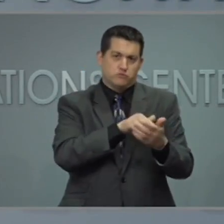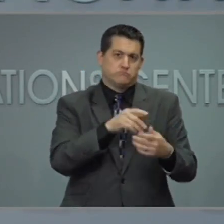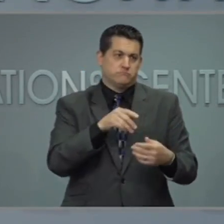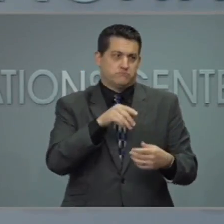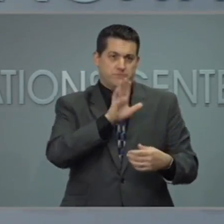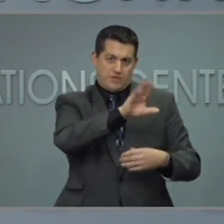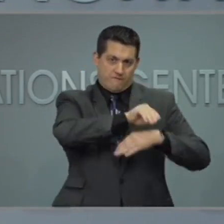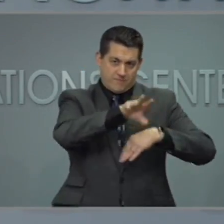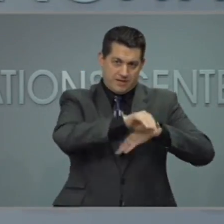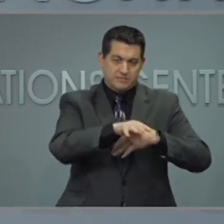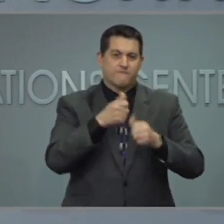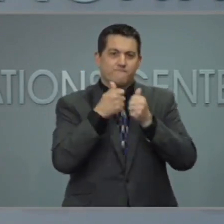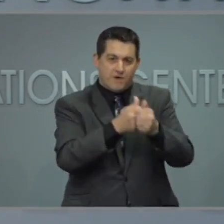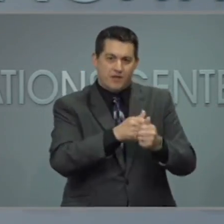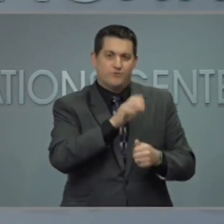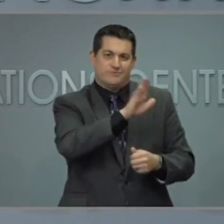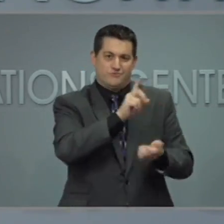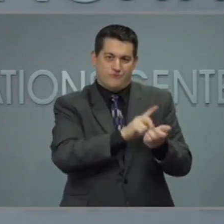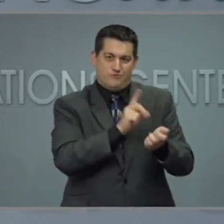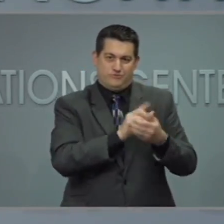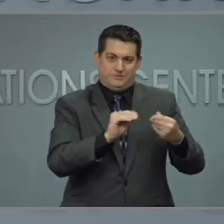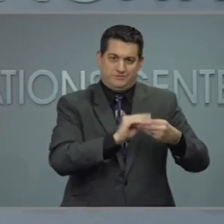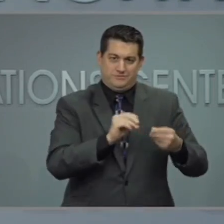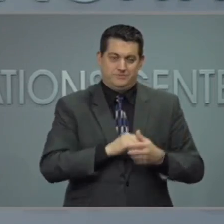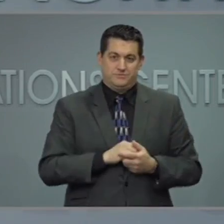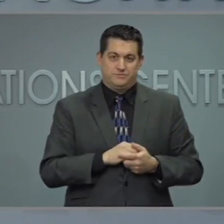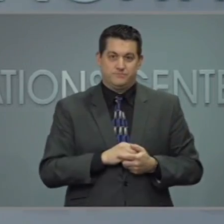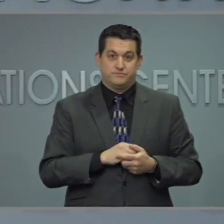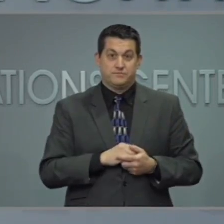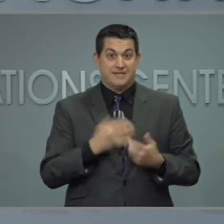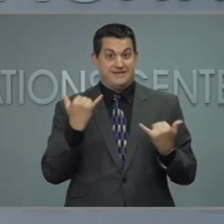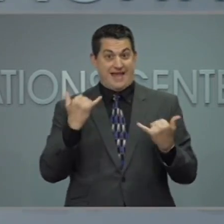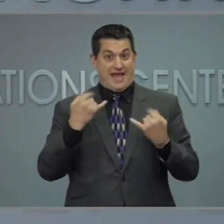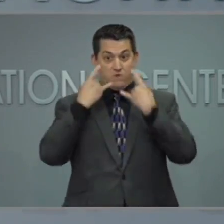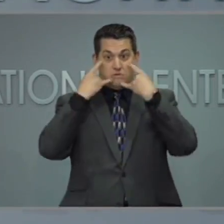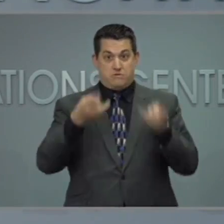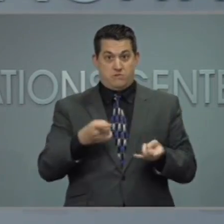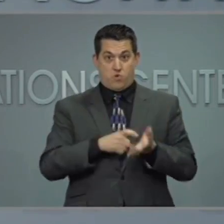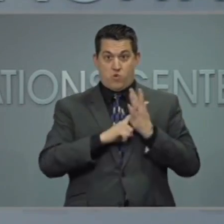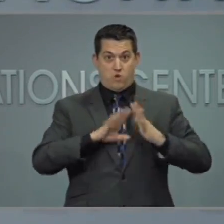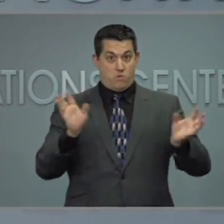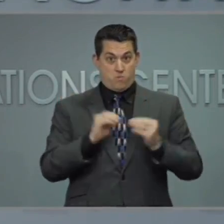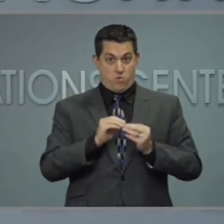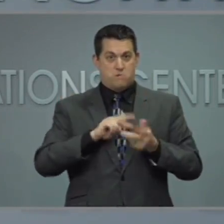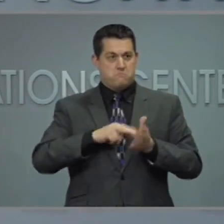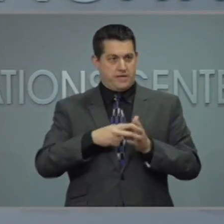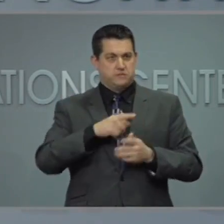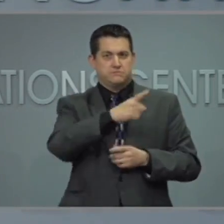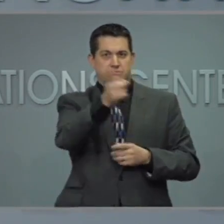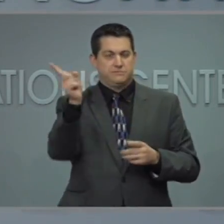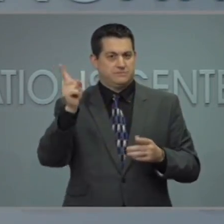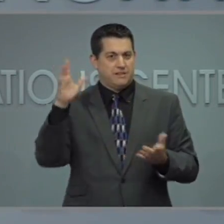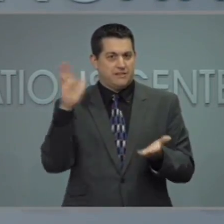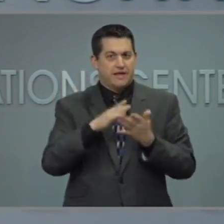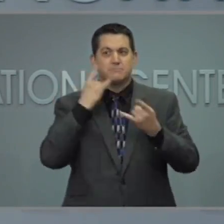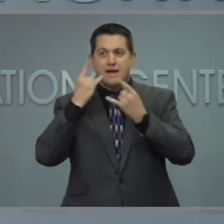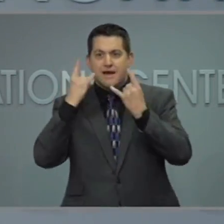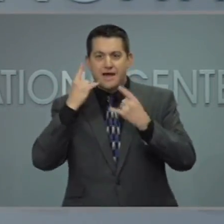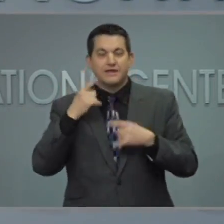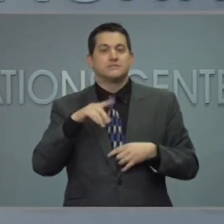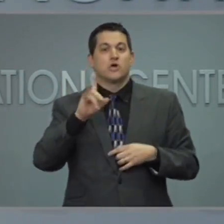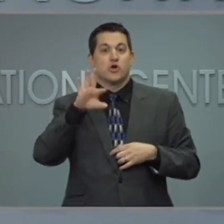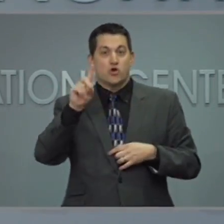you. With more people not wearing masks going forward and COVID-19 and its more